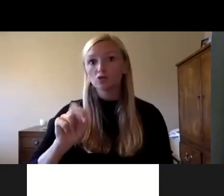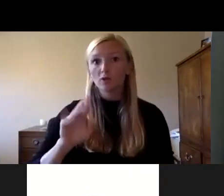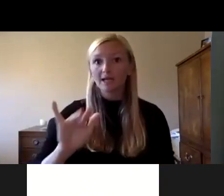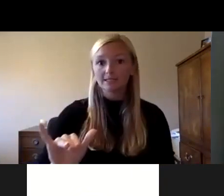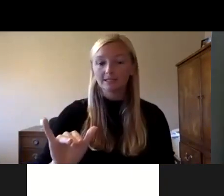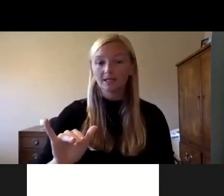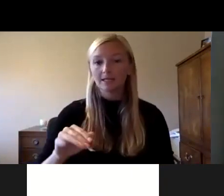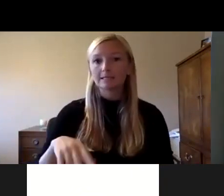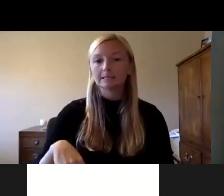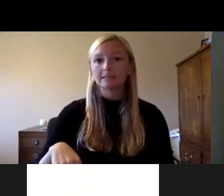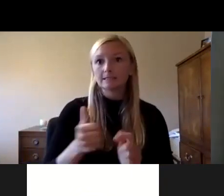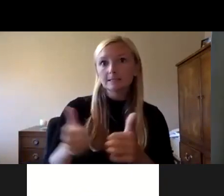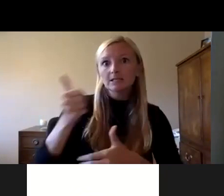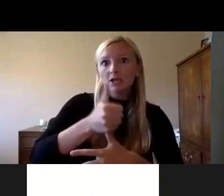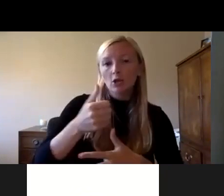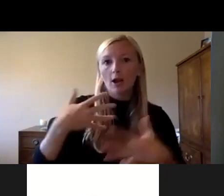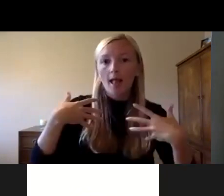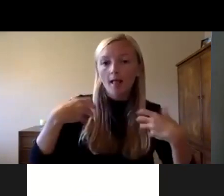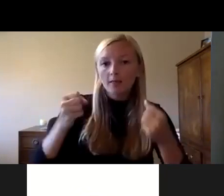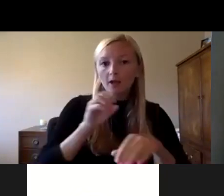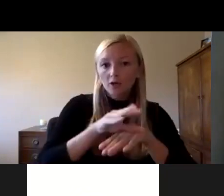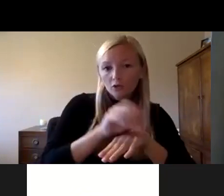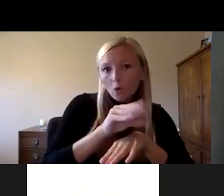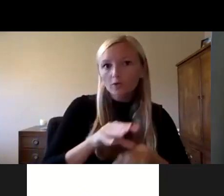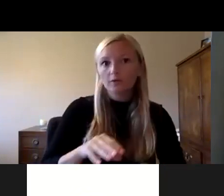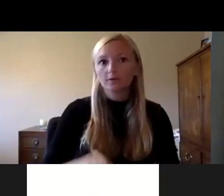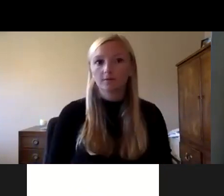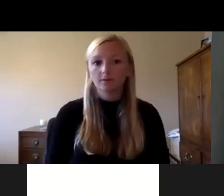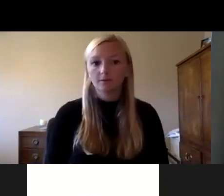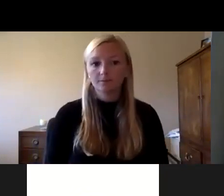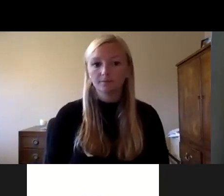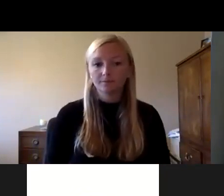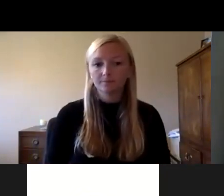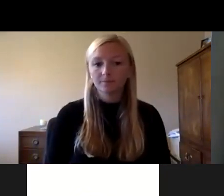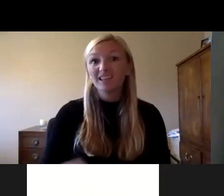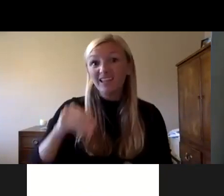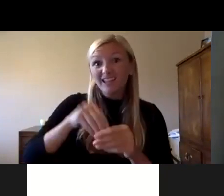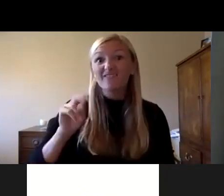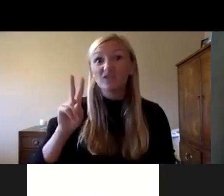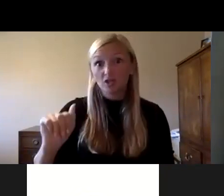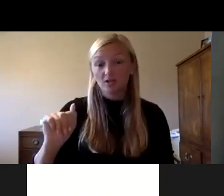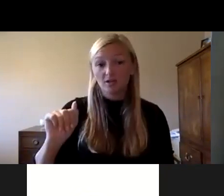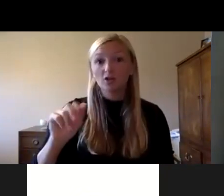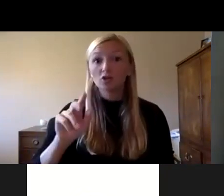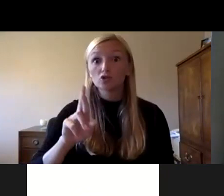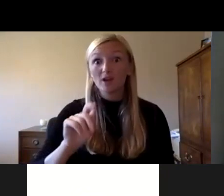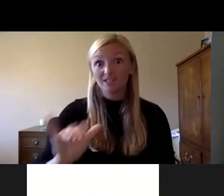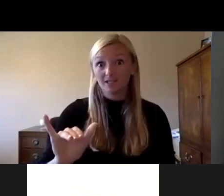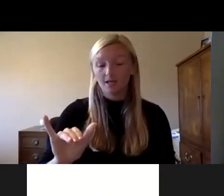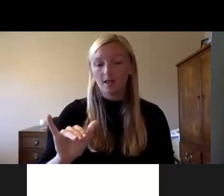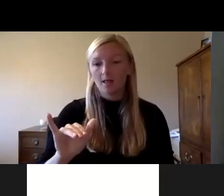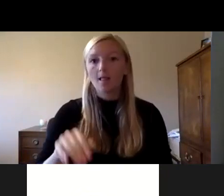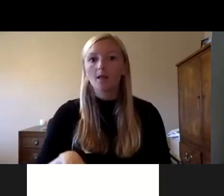healthcare consultant at horde copland match located in alexandra virginia tracy is a licensed nurse